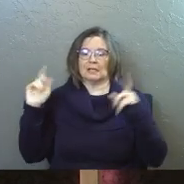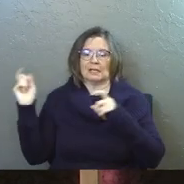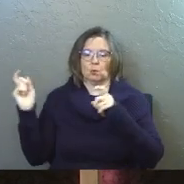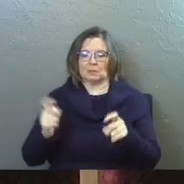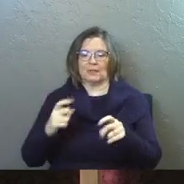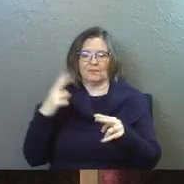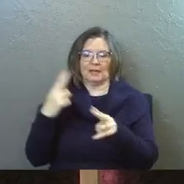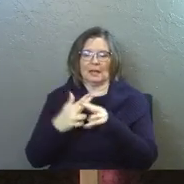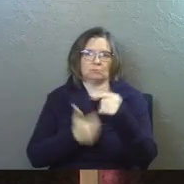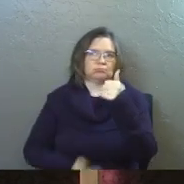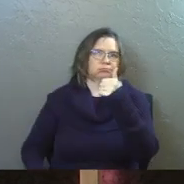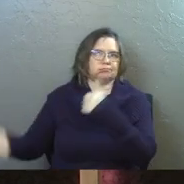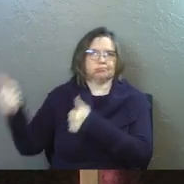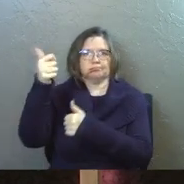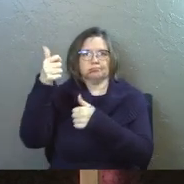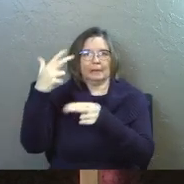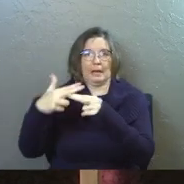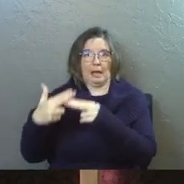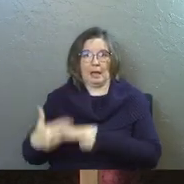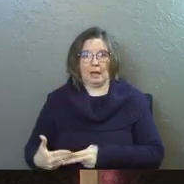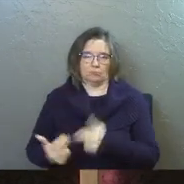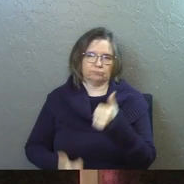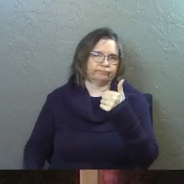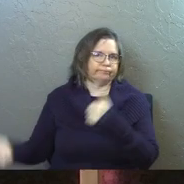was given the name that is above every name.